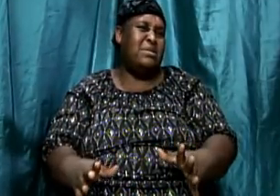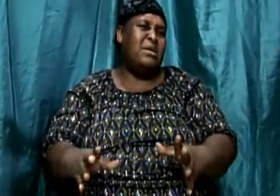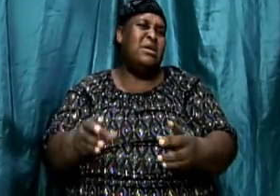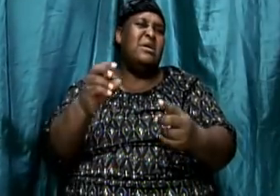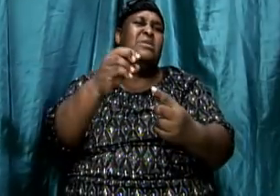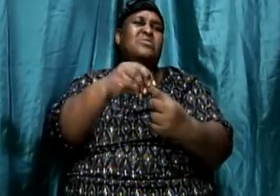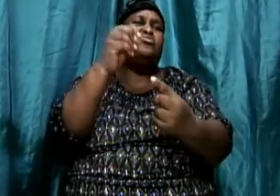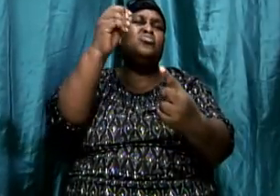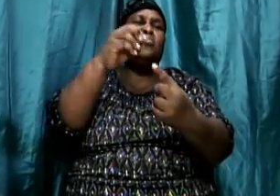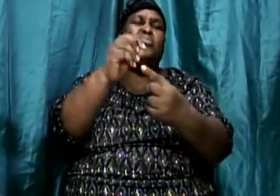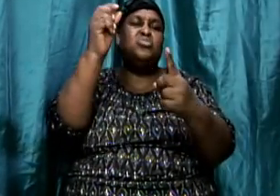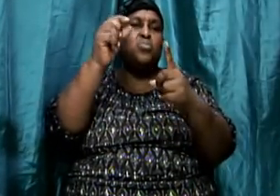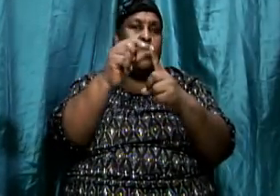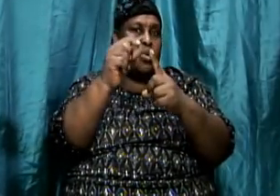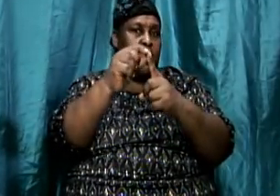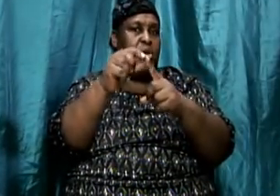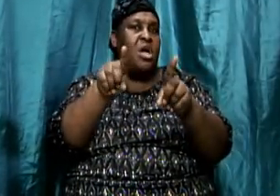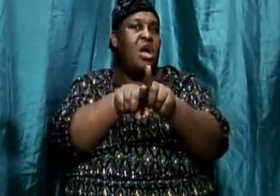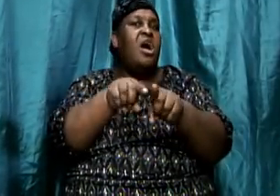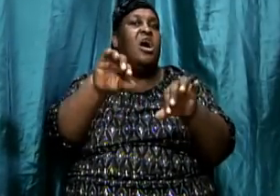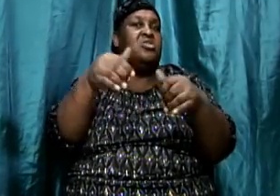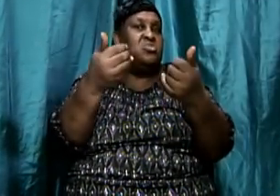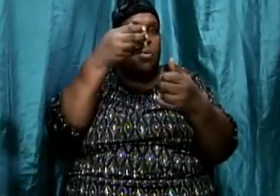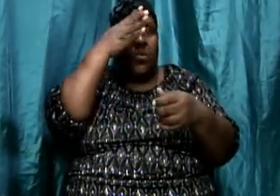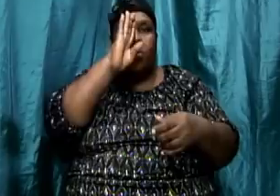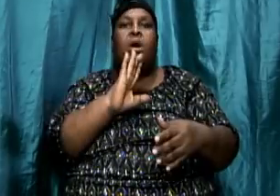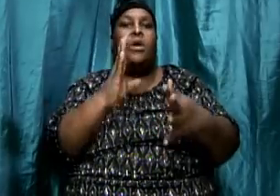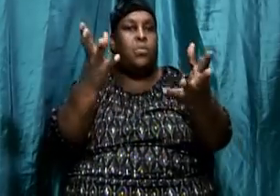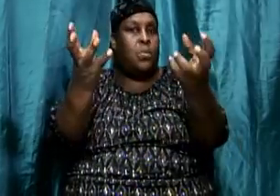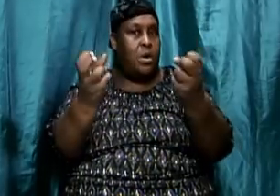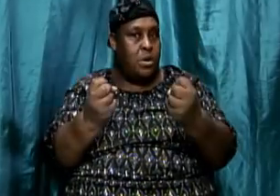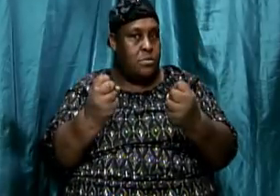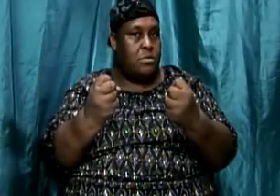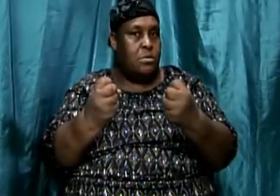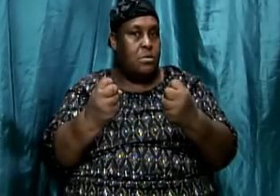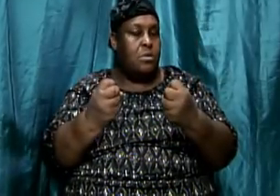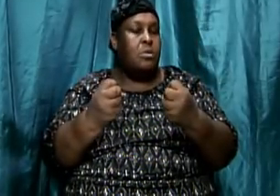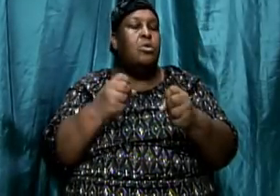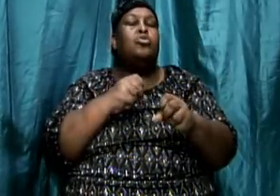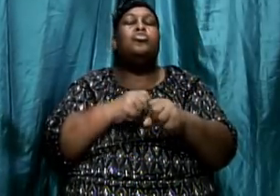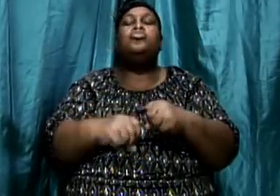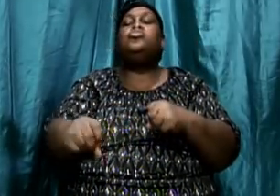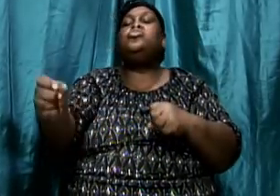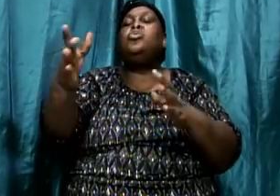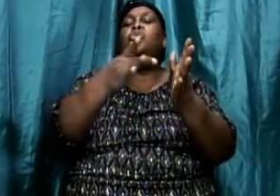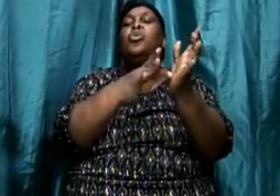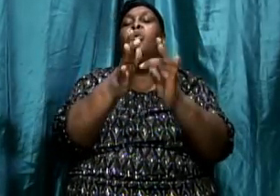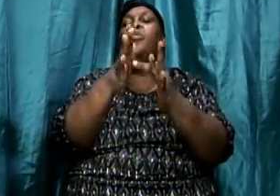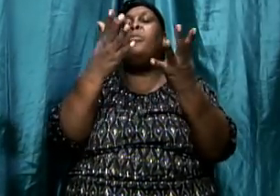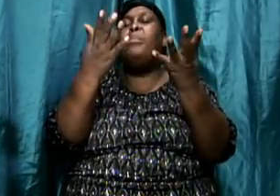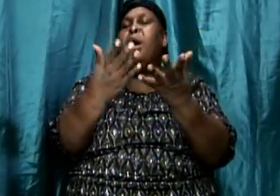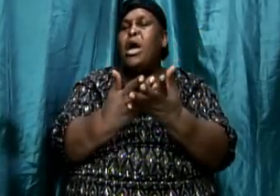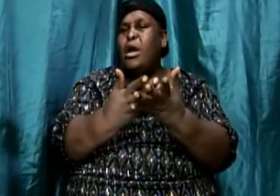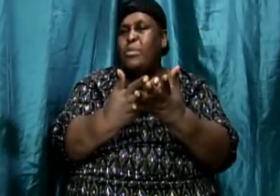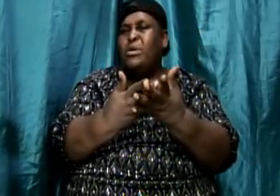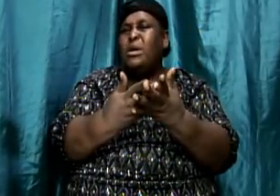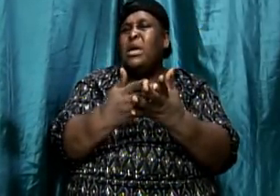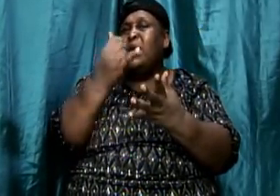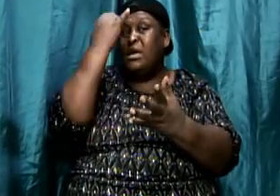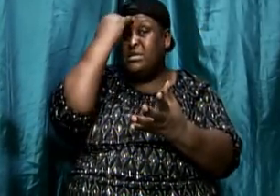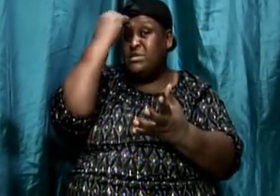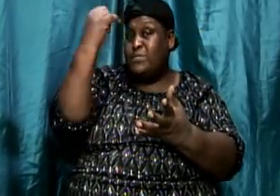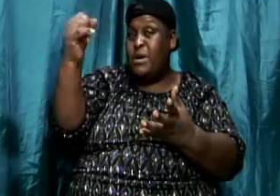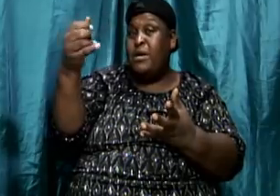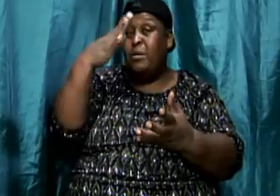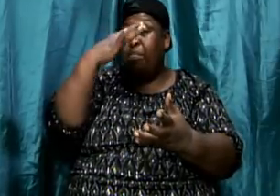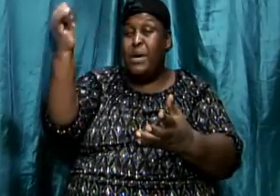exactly as he wanted. So the Bible was inspired by God but God used men to actually write. And